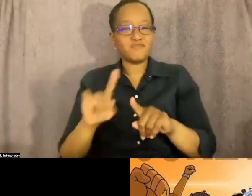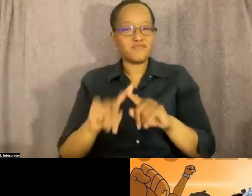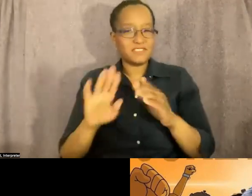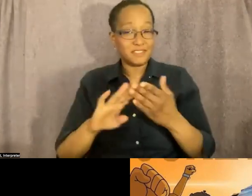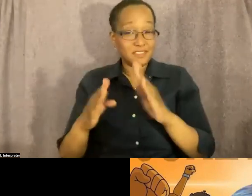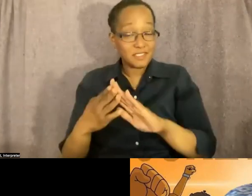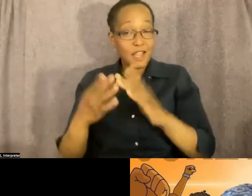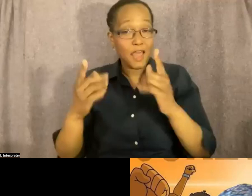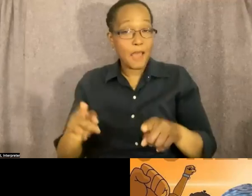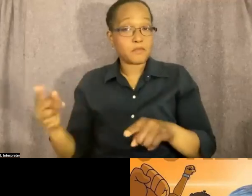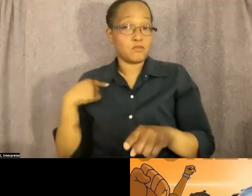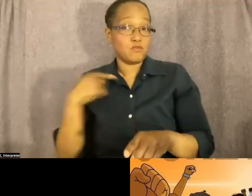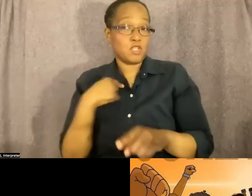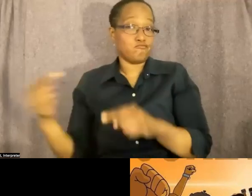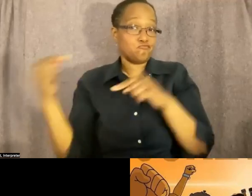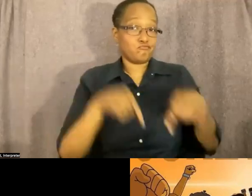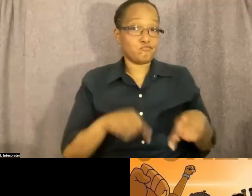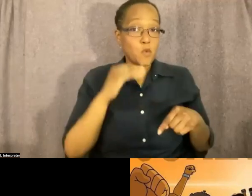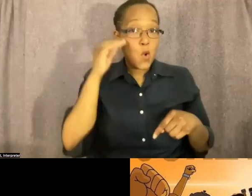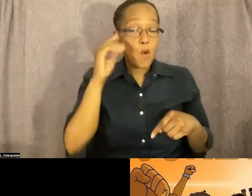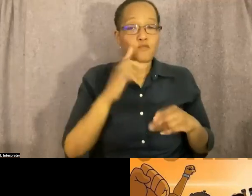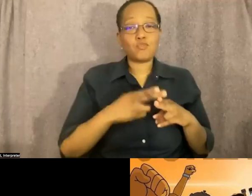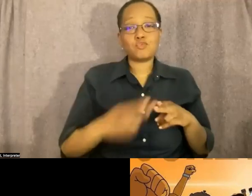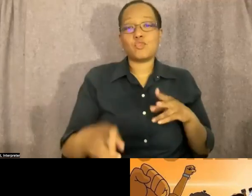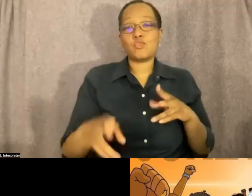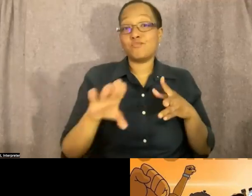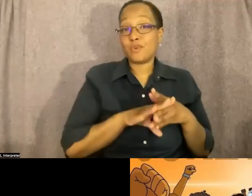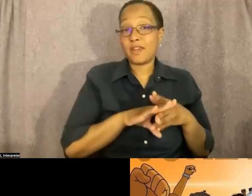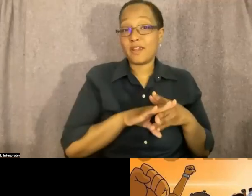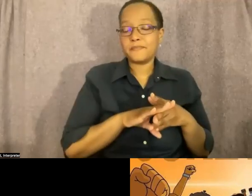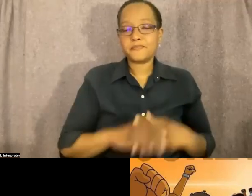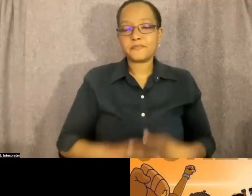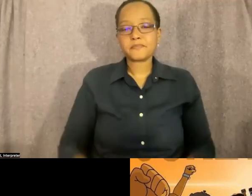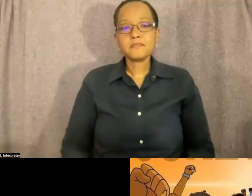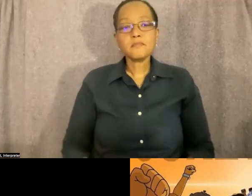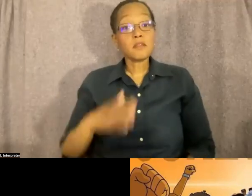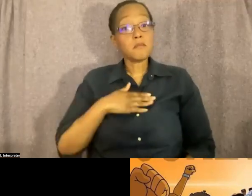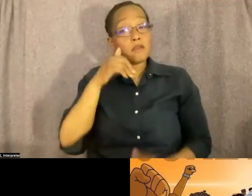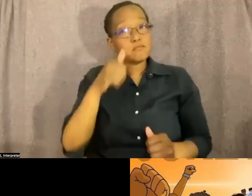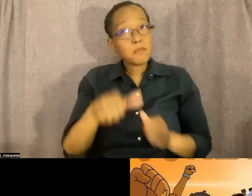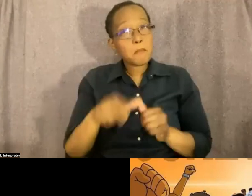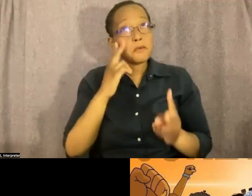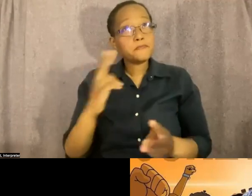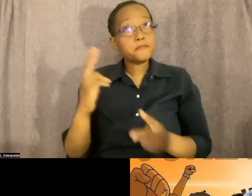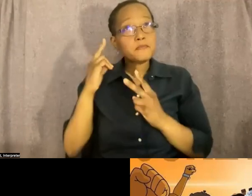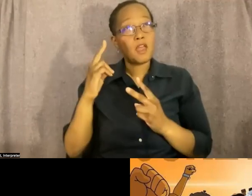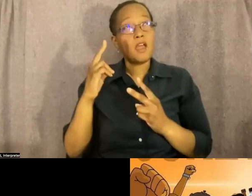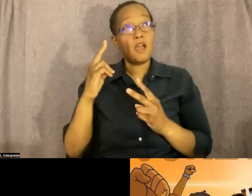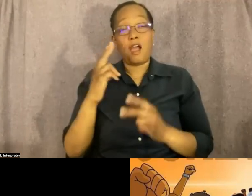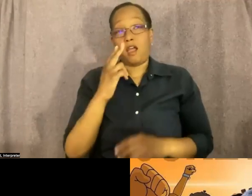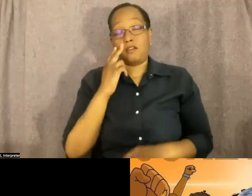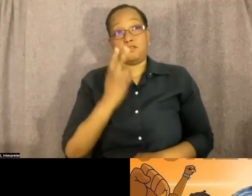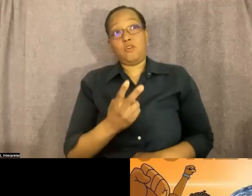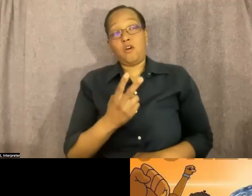just a small break. And what I can remember is watching, first of all,